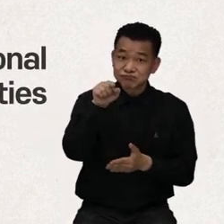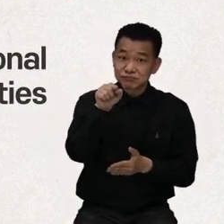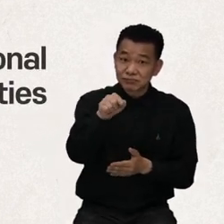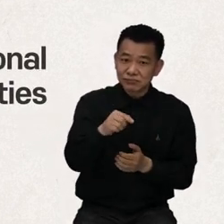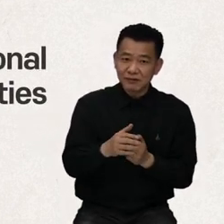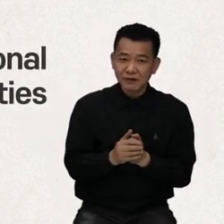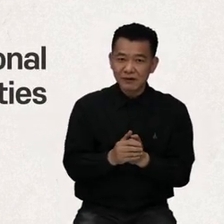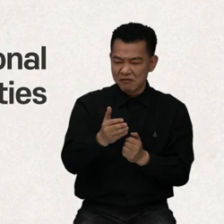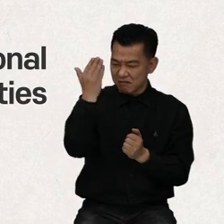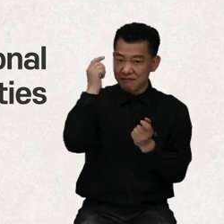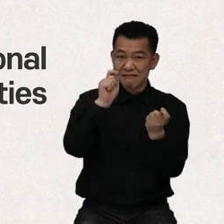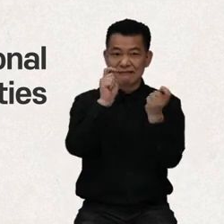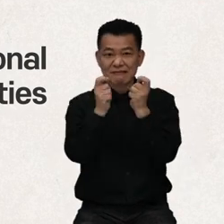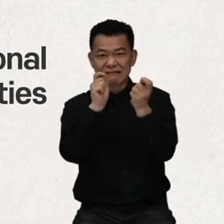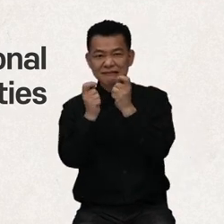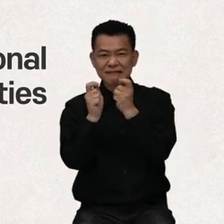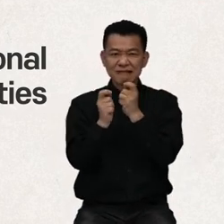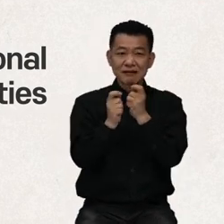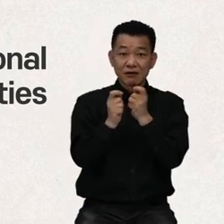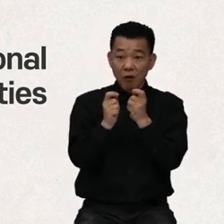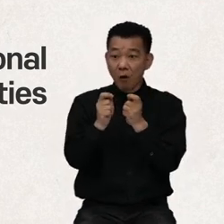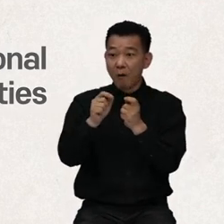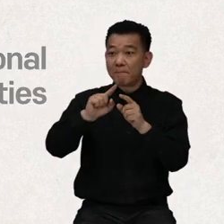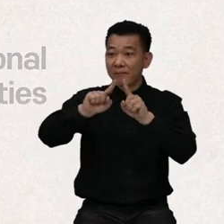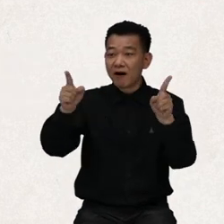have formed an international consensus.